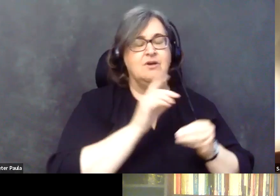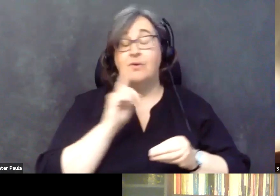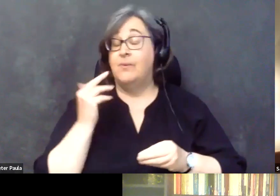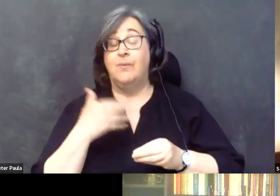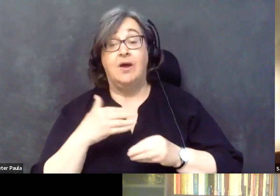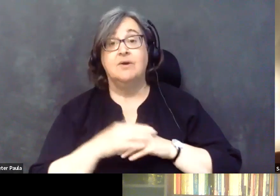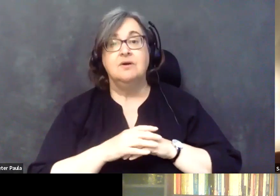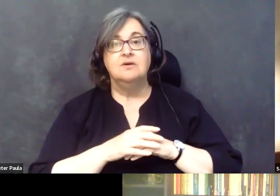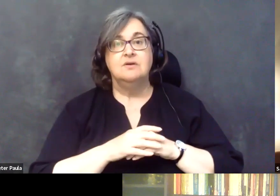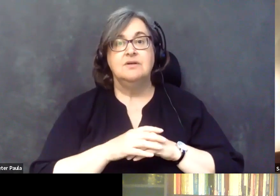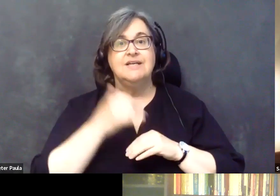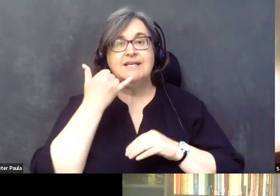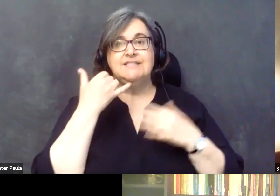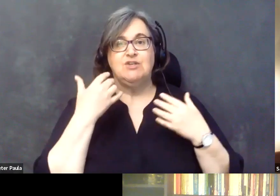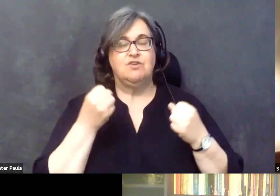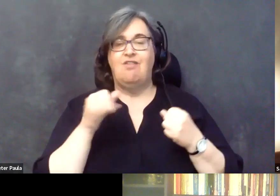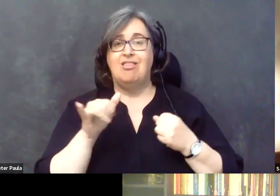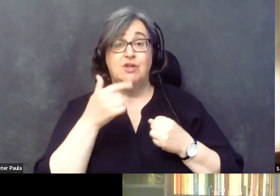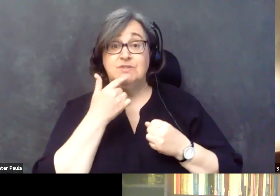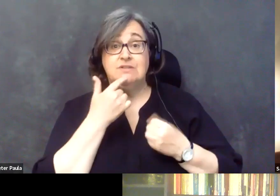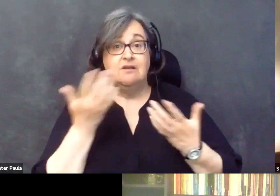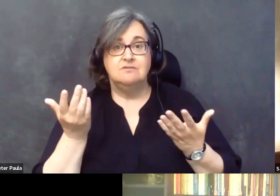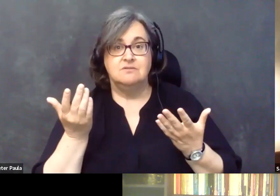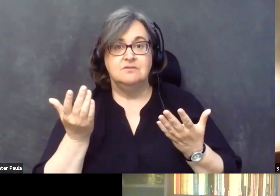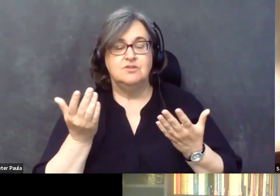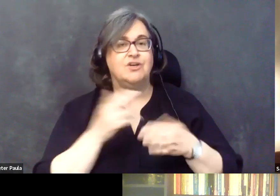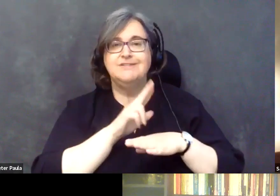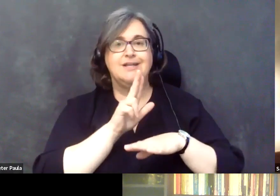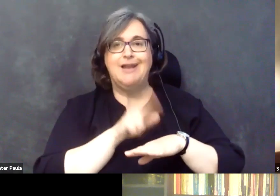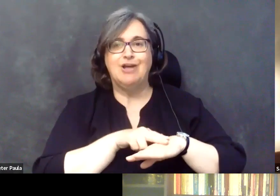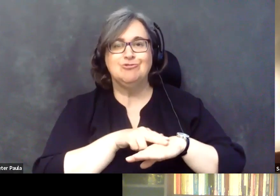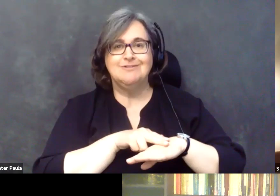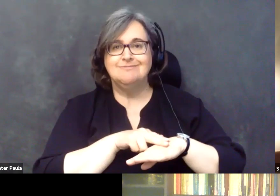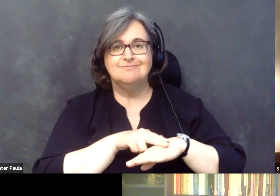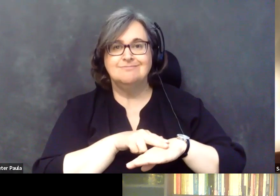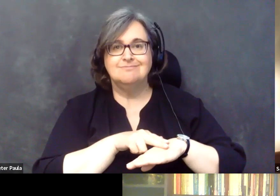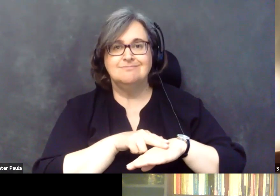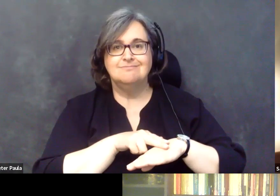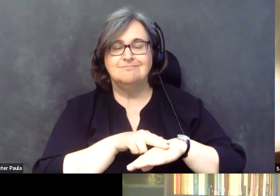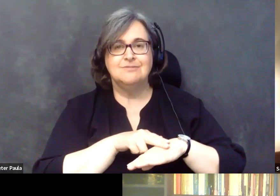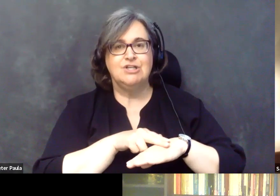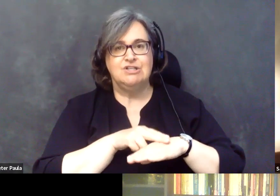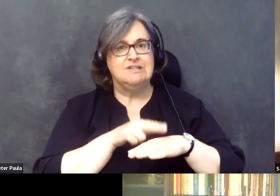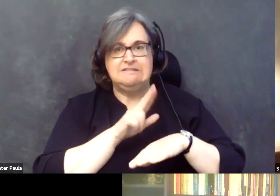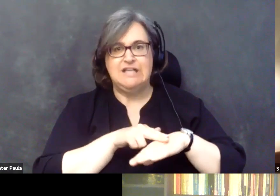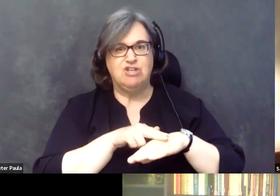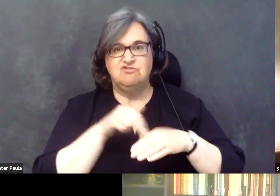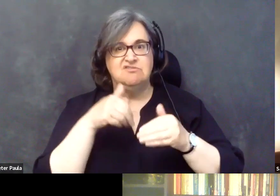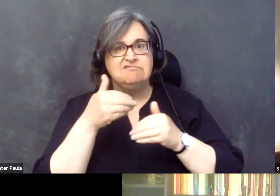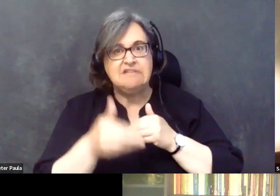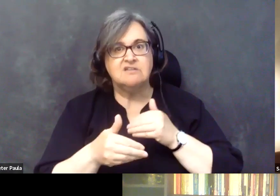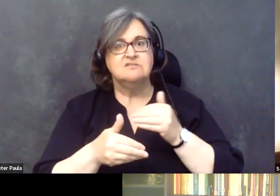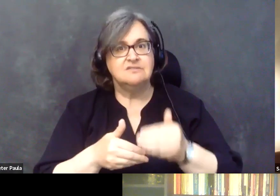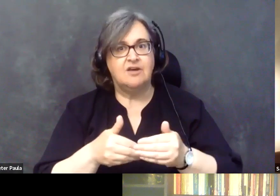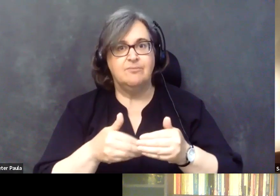telehealth is, as you said, just a natural, intuitive next step to take